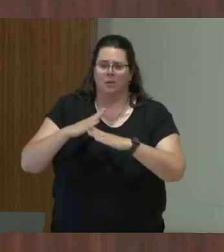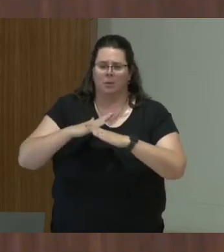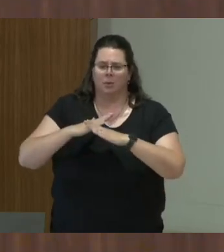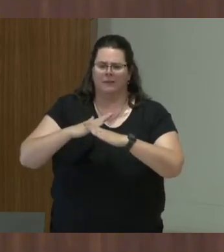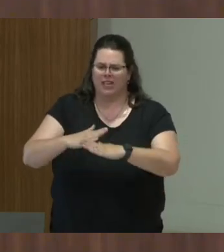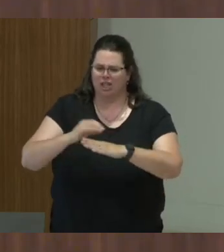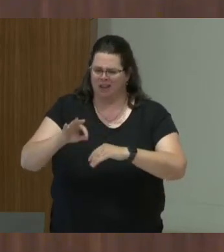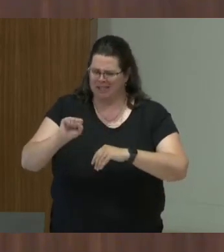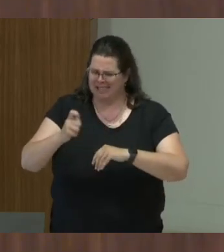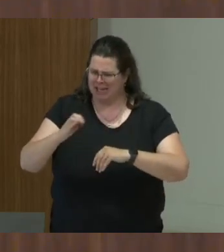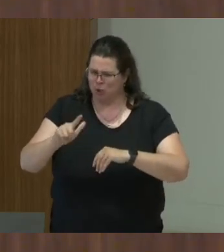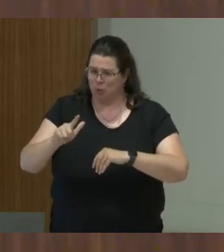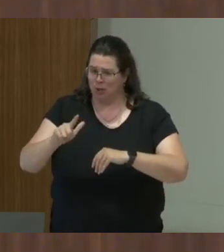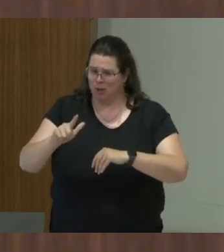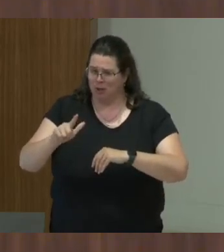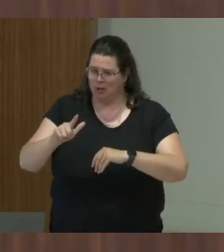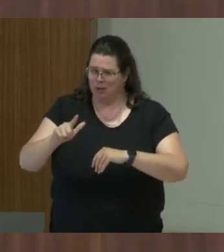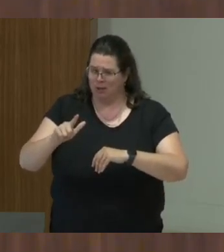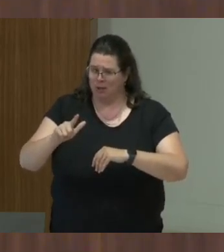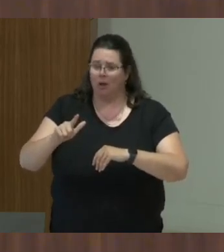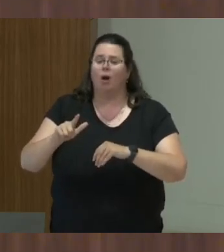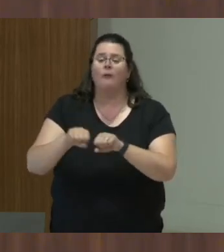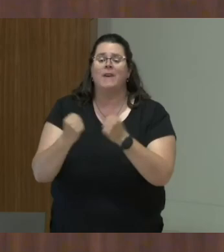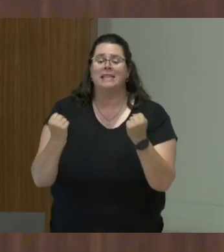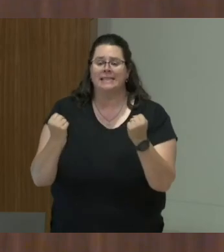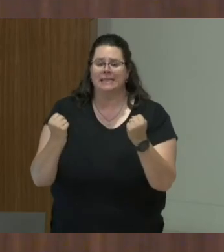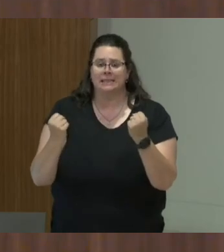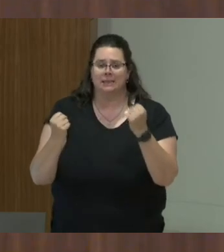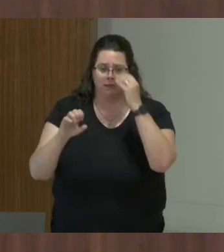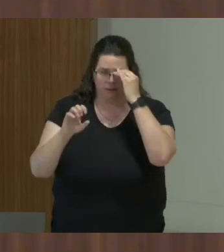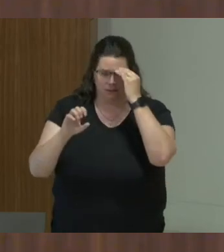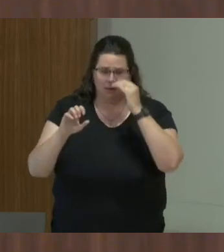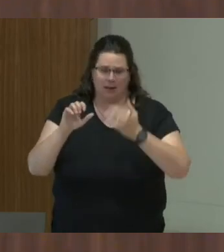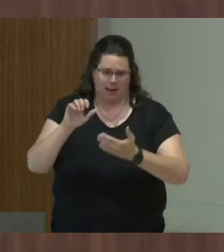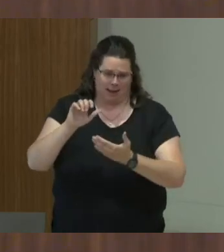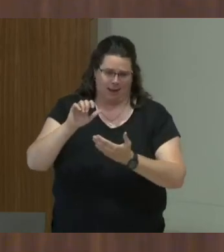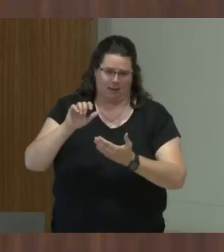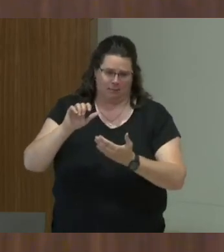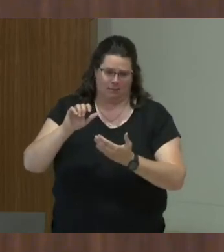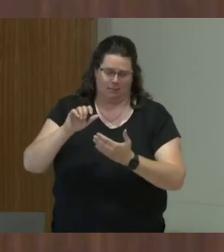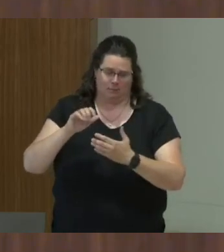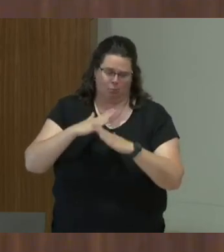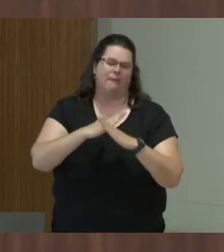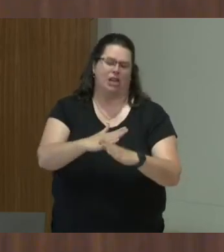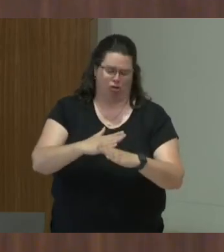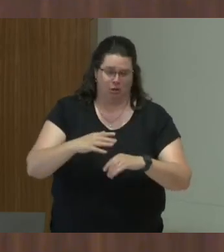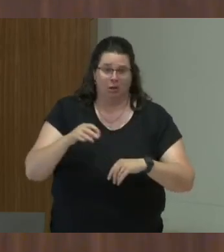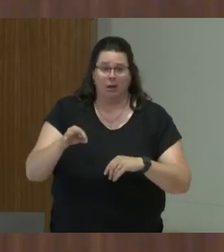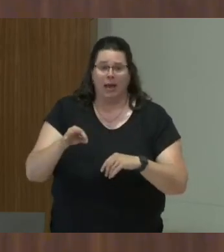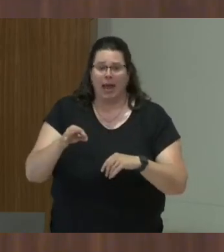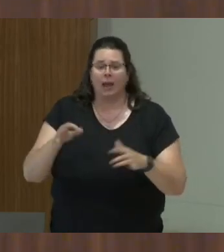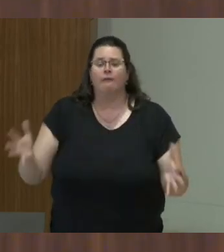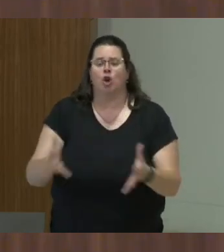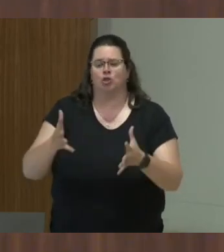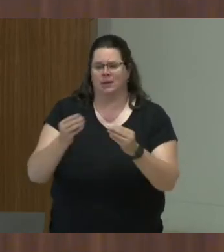of Children from Sexual Offenses Act of 2012. And it talks about fostering a safer environment